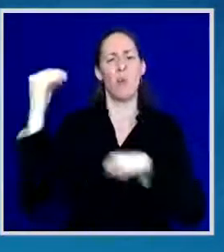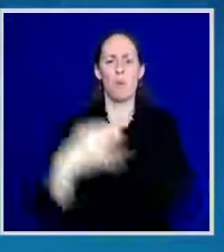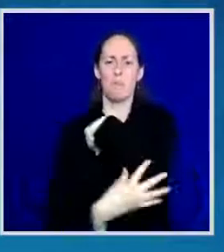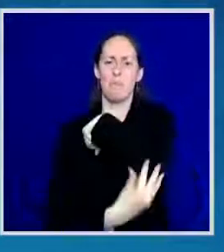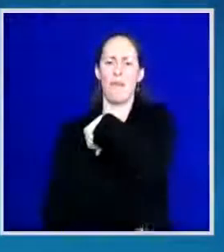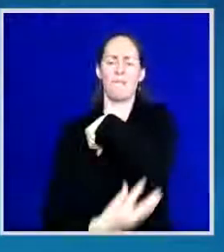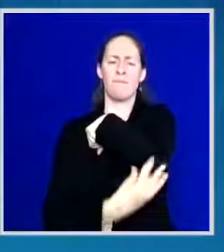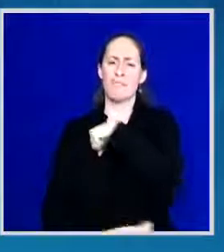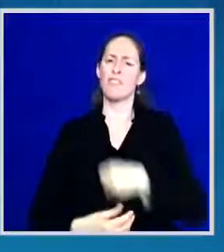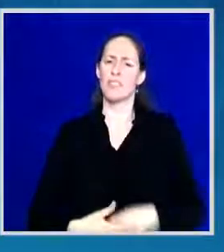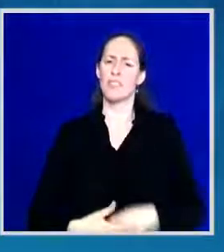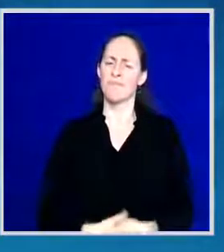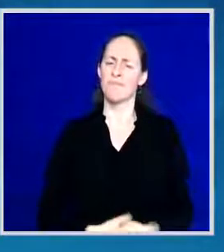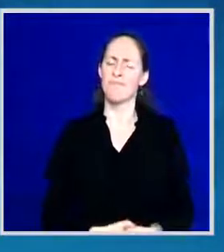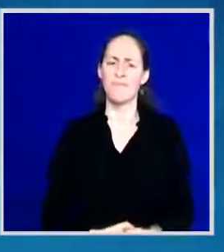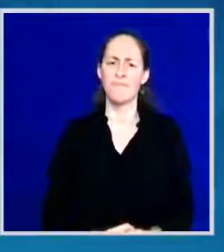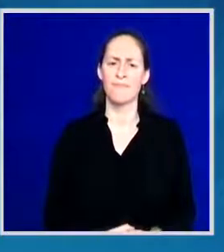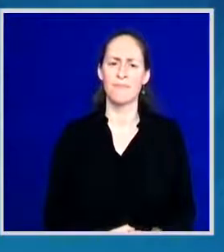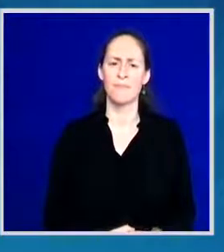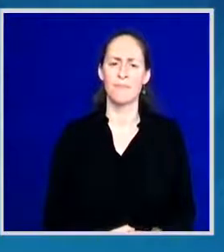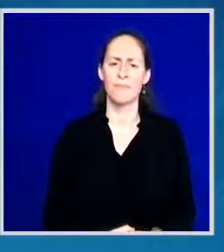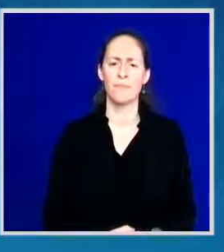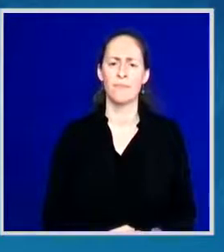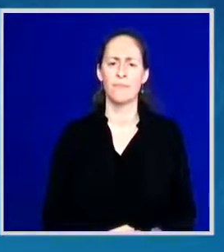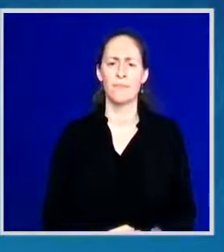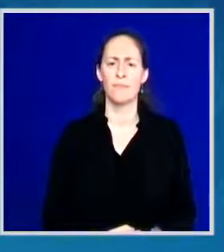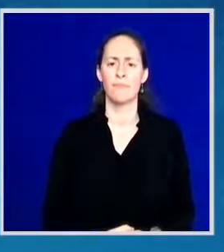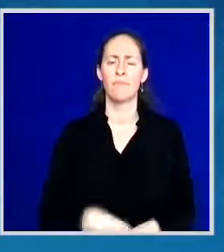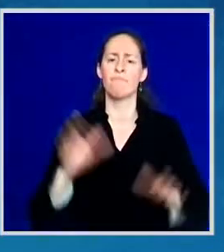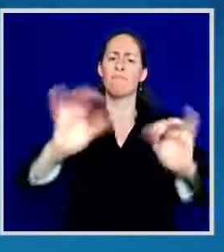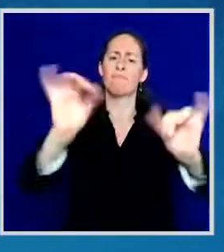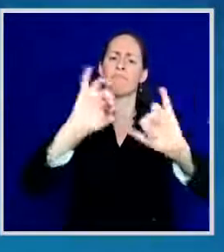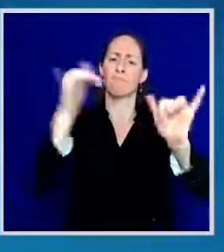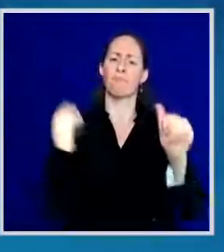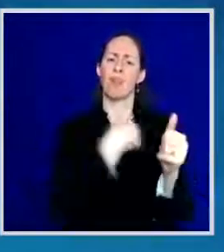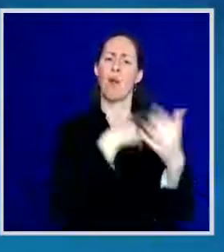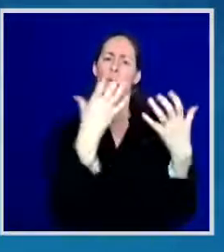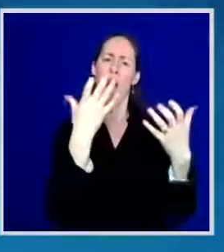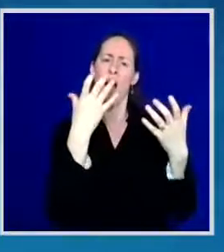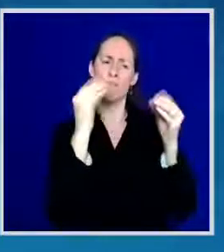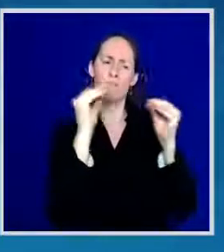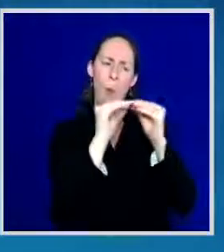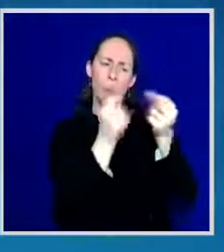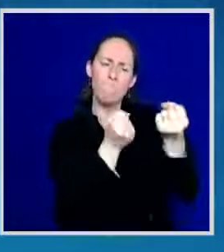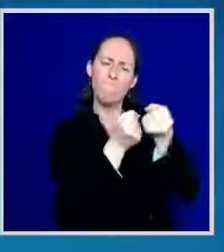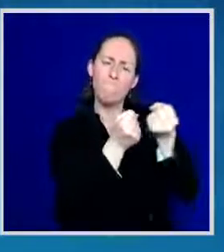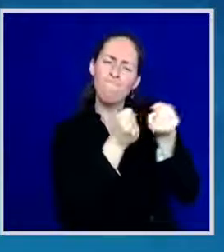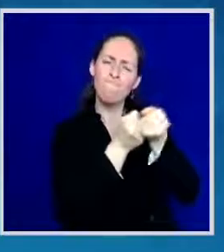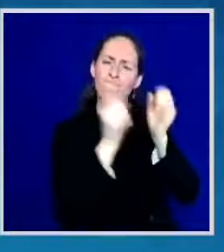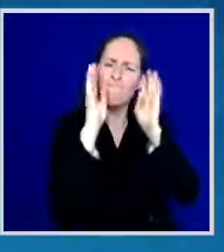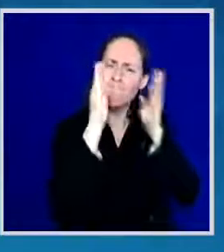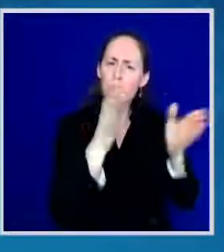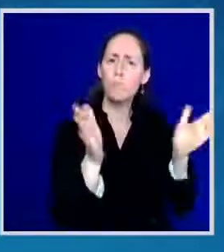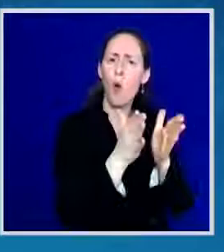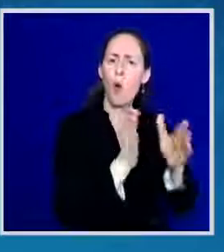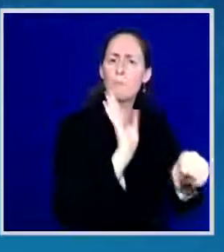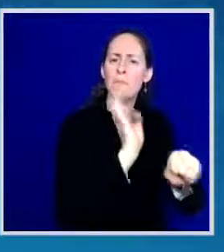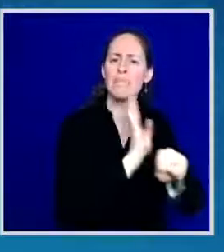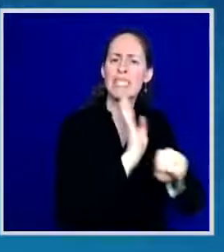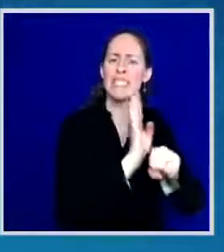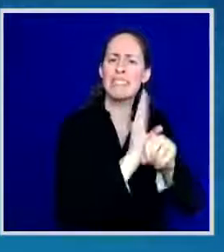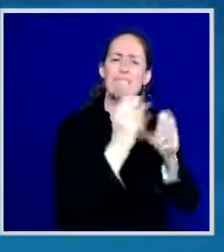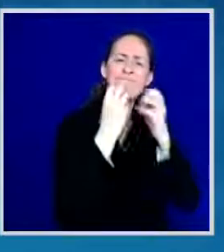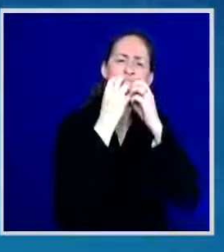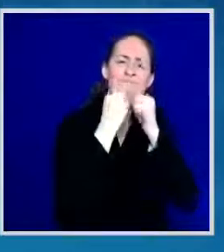And we have also delivered support directly to small businesses because, of course, small businesses are part of the fabric in the